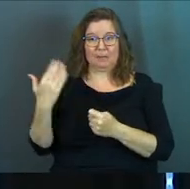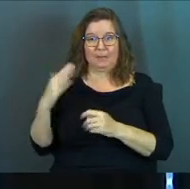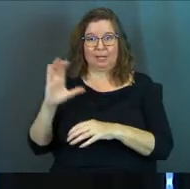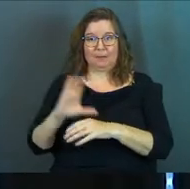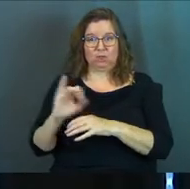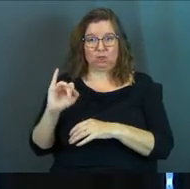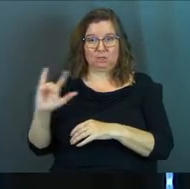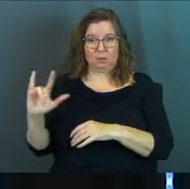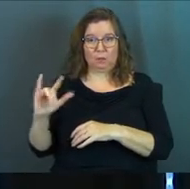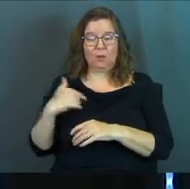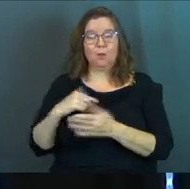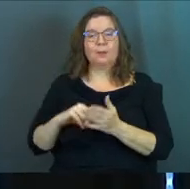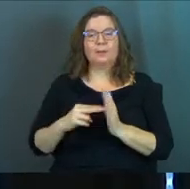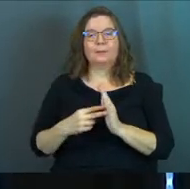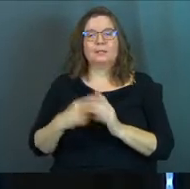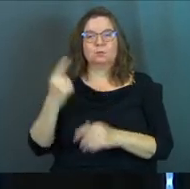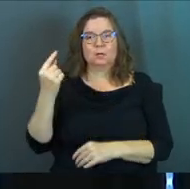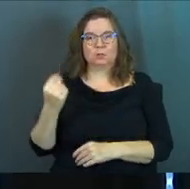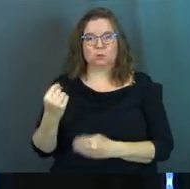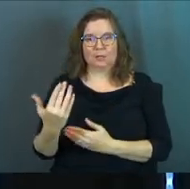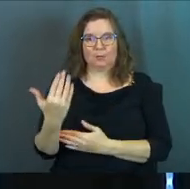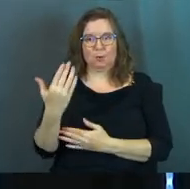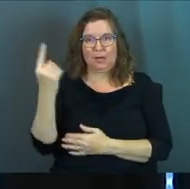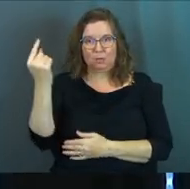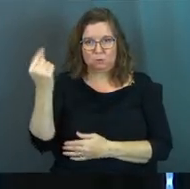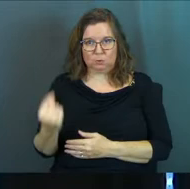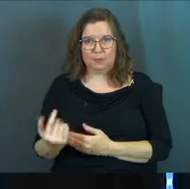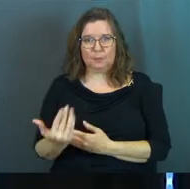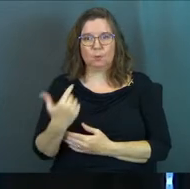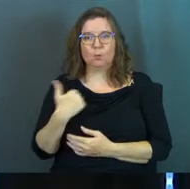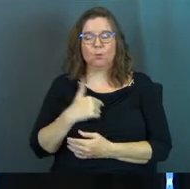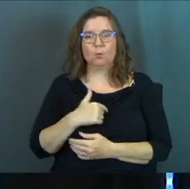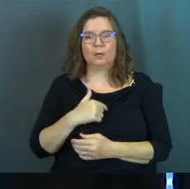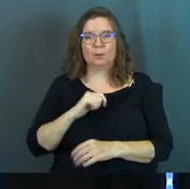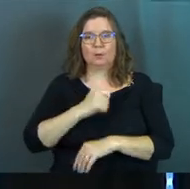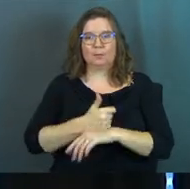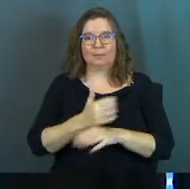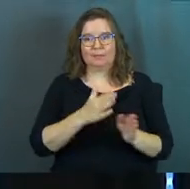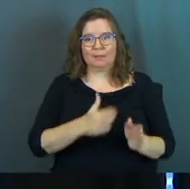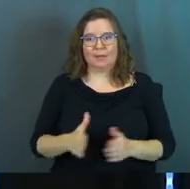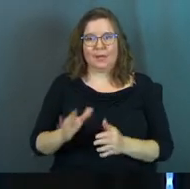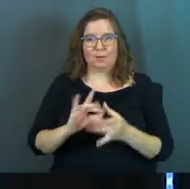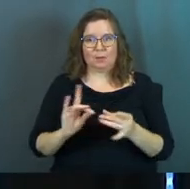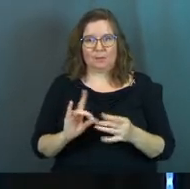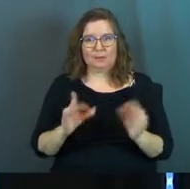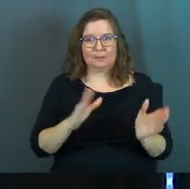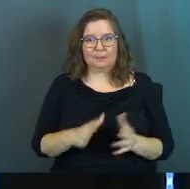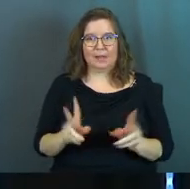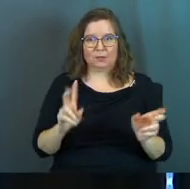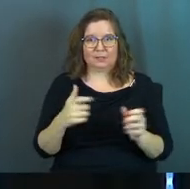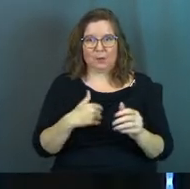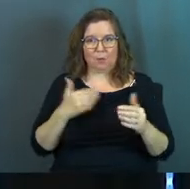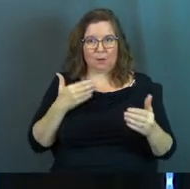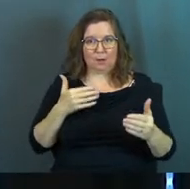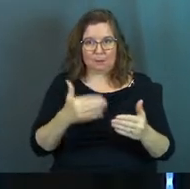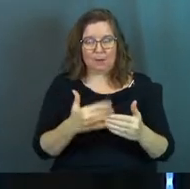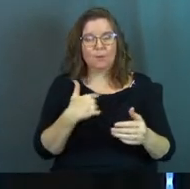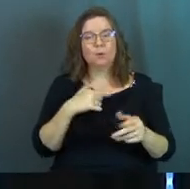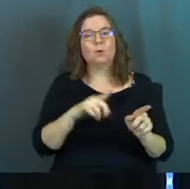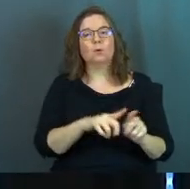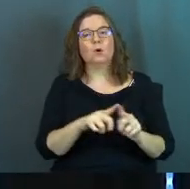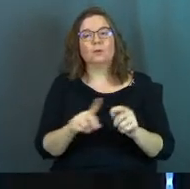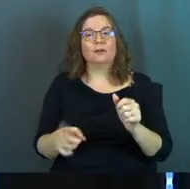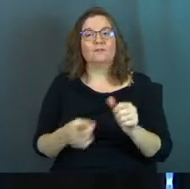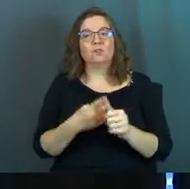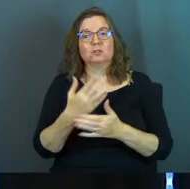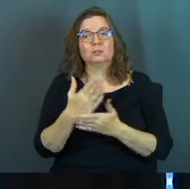church in Illinois and what that means is on Tuesday mornings, every Tuesday morning, we would plan out the messages and plan out the series that were coming up. But we would